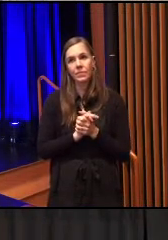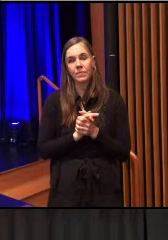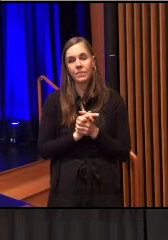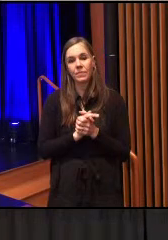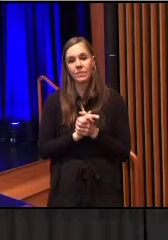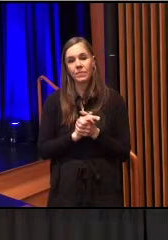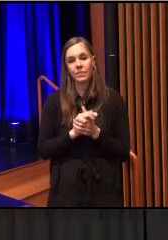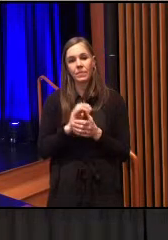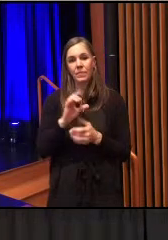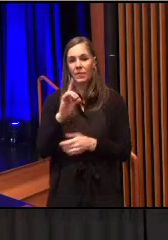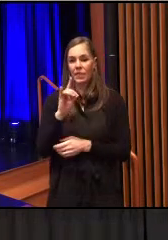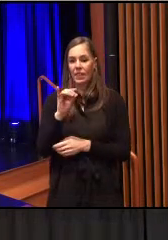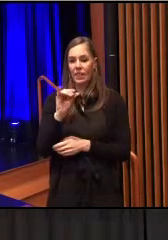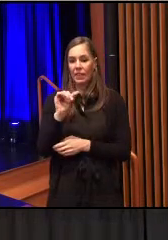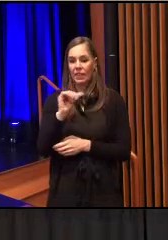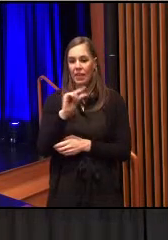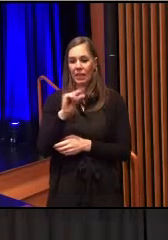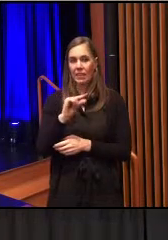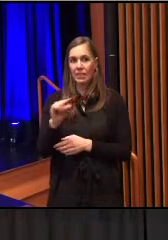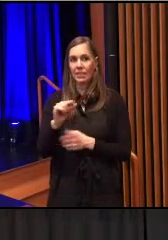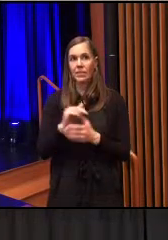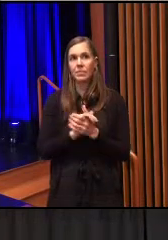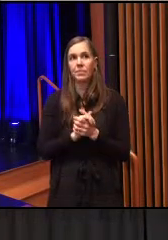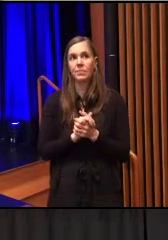Next, Diaz.